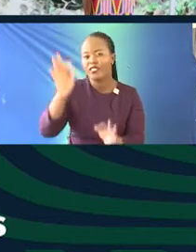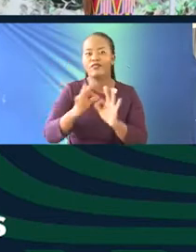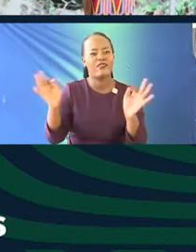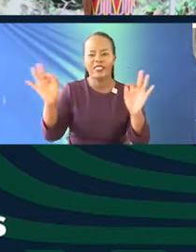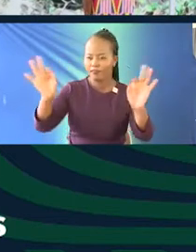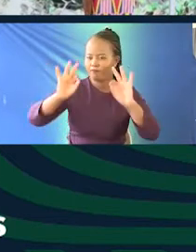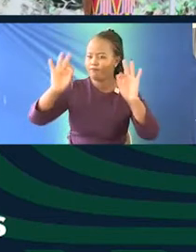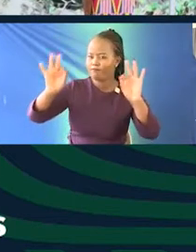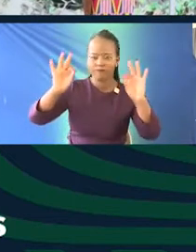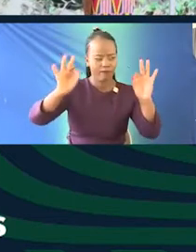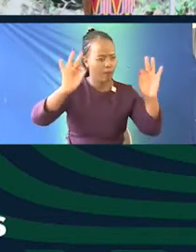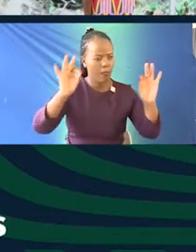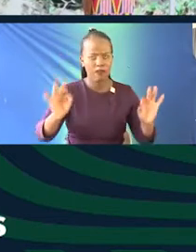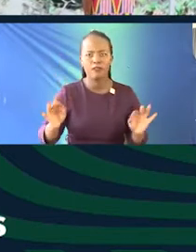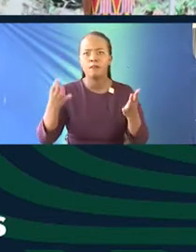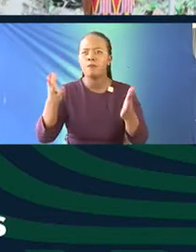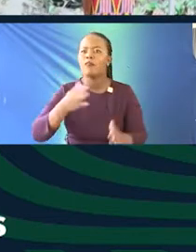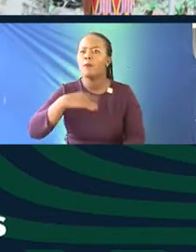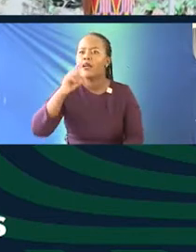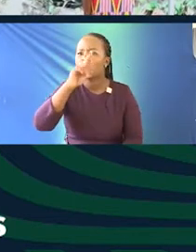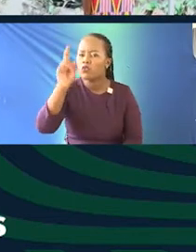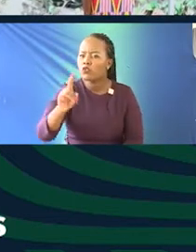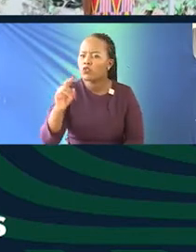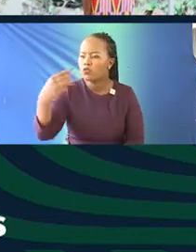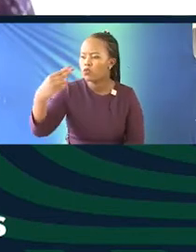powerful. My question is to Harriet.